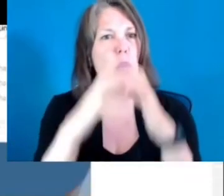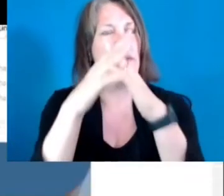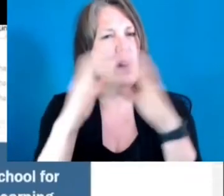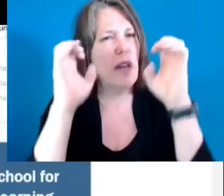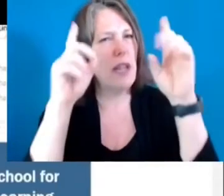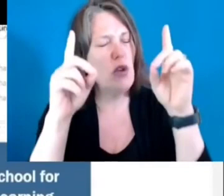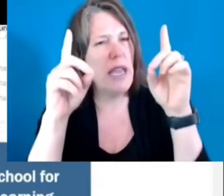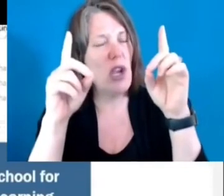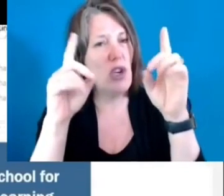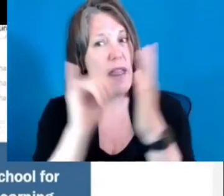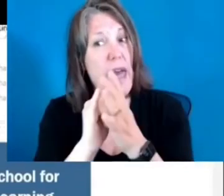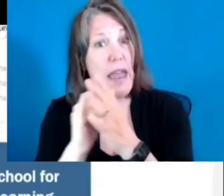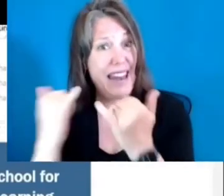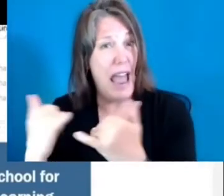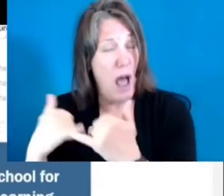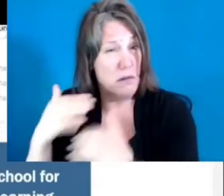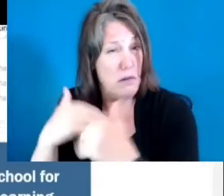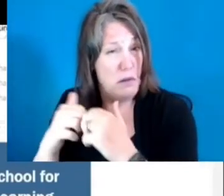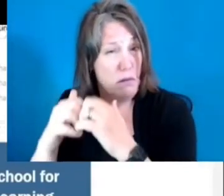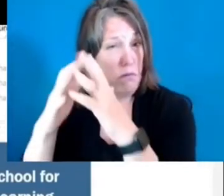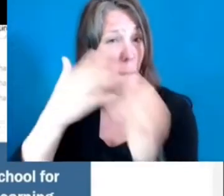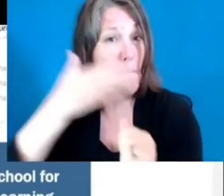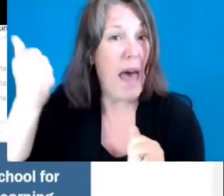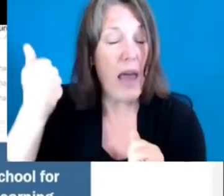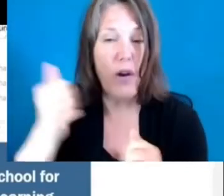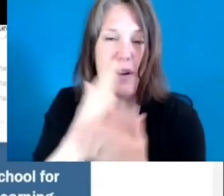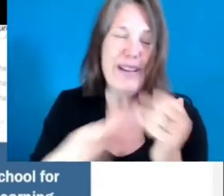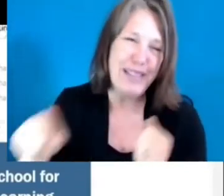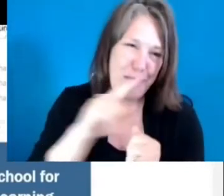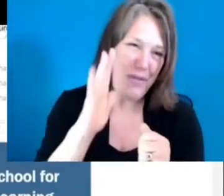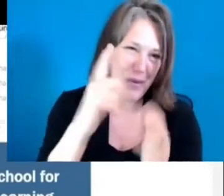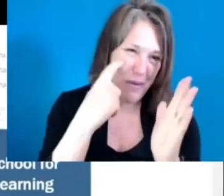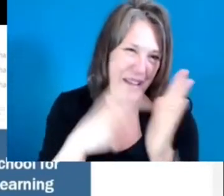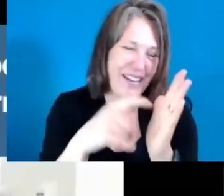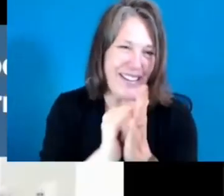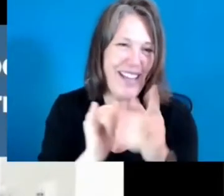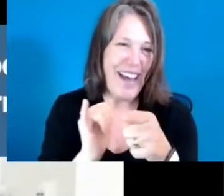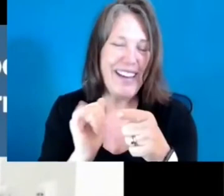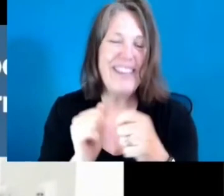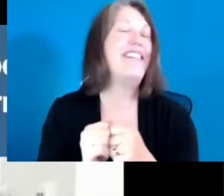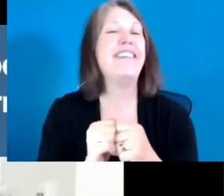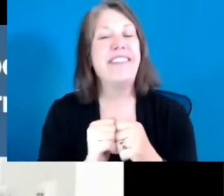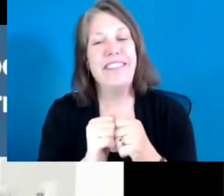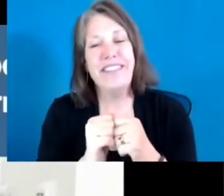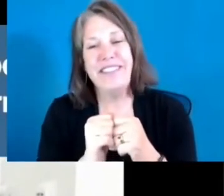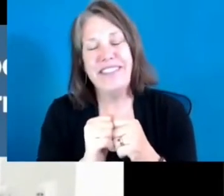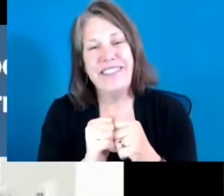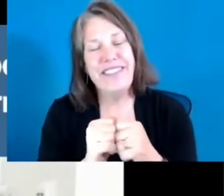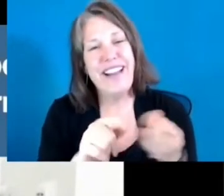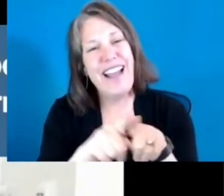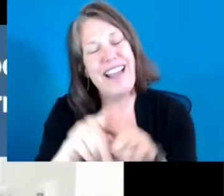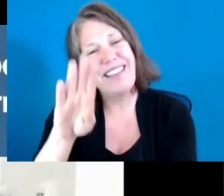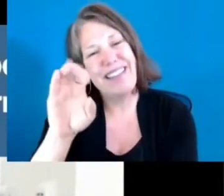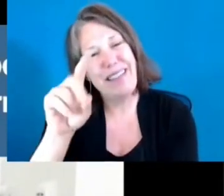that as the Biden theme and it is what we've been working on in the transition.